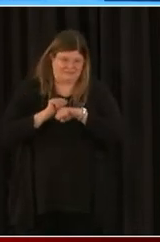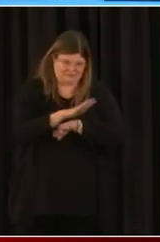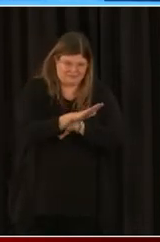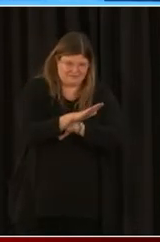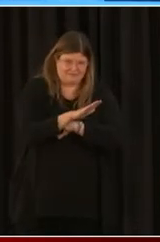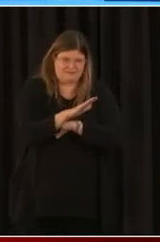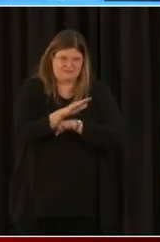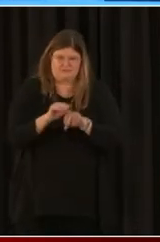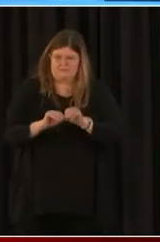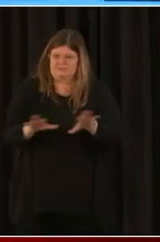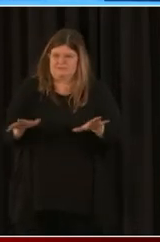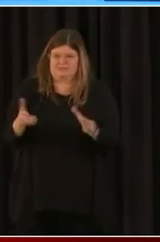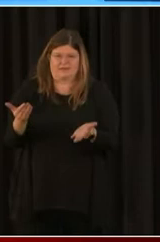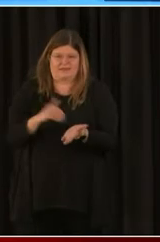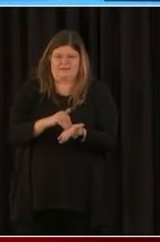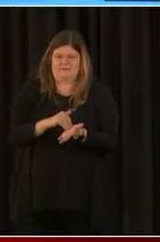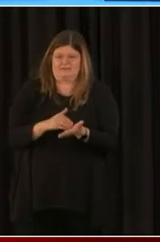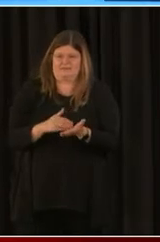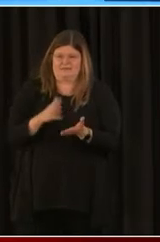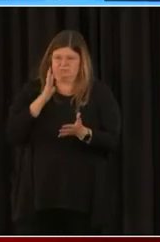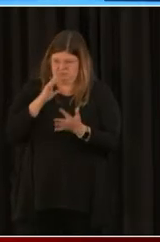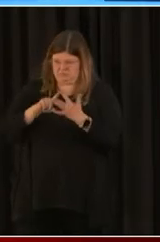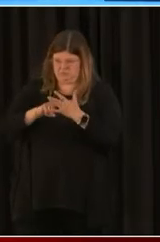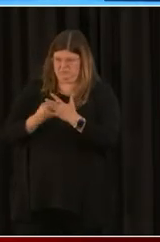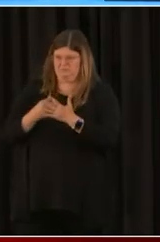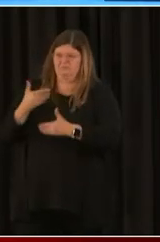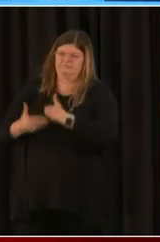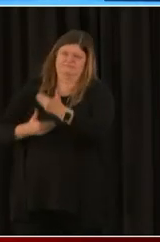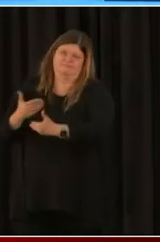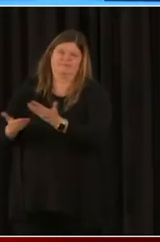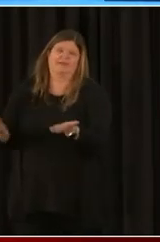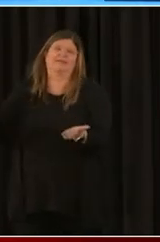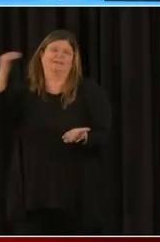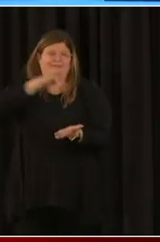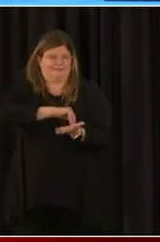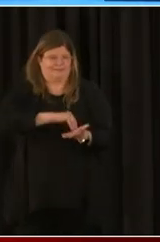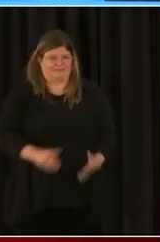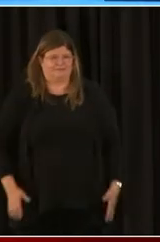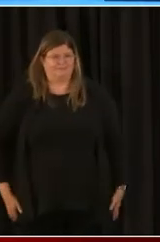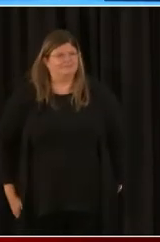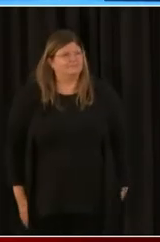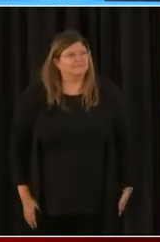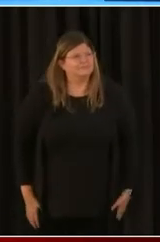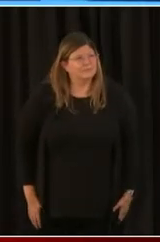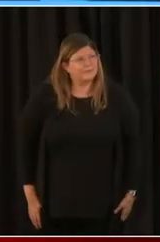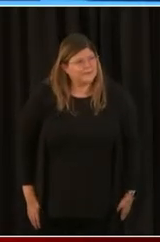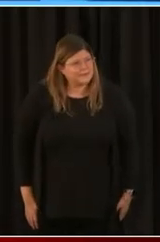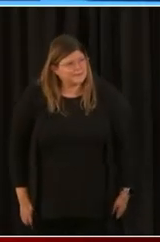to start that process again. Next slide, please.